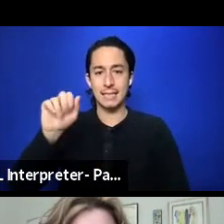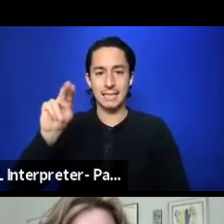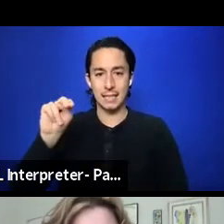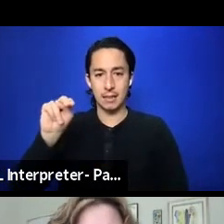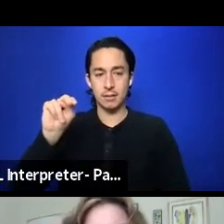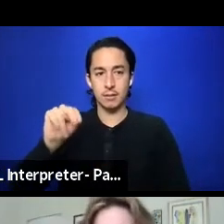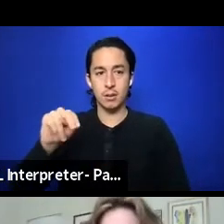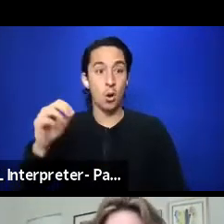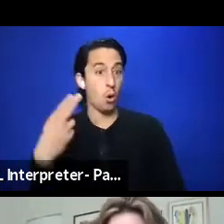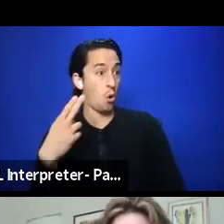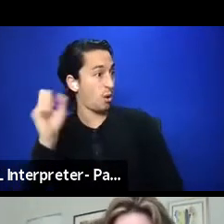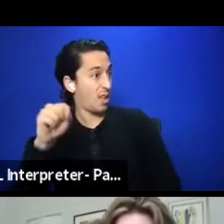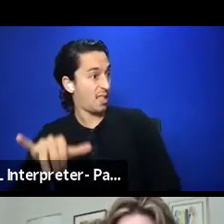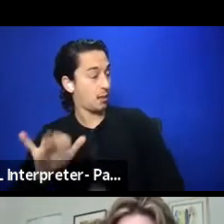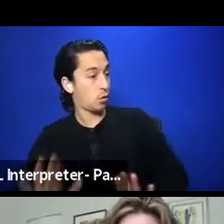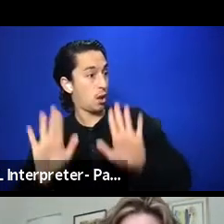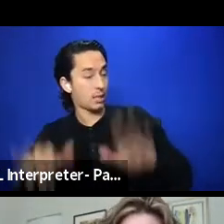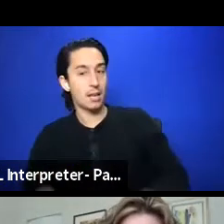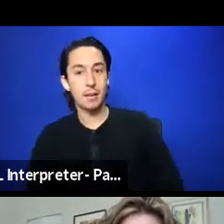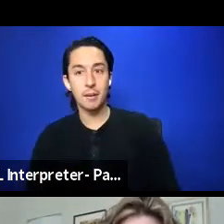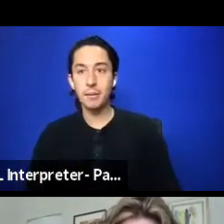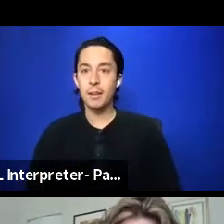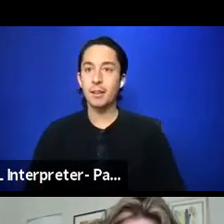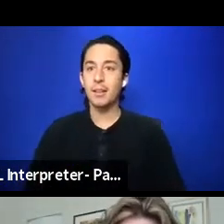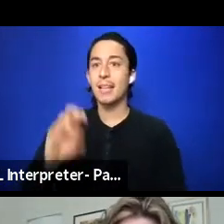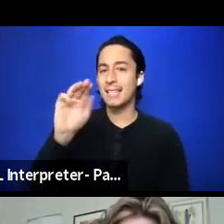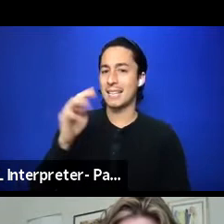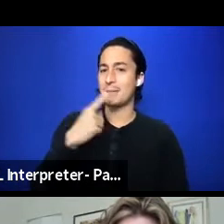awesome. Oh, I love that.